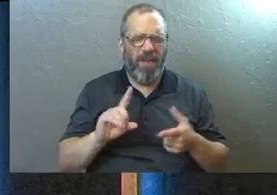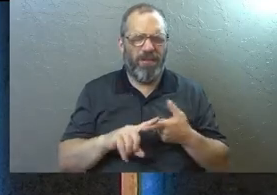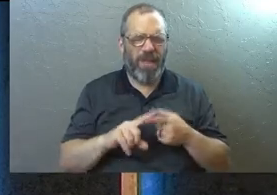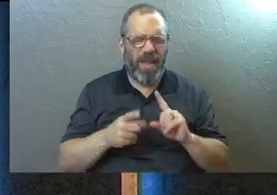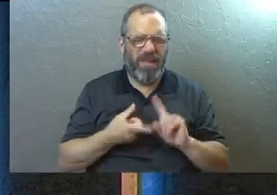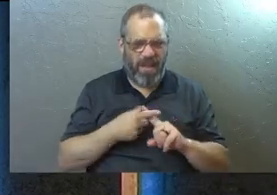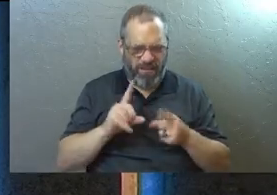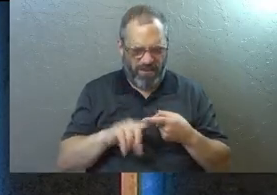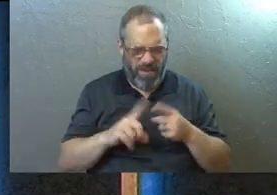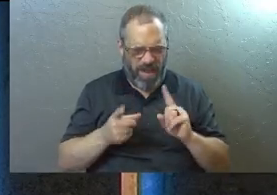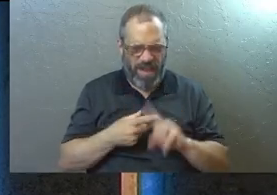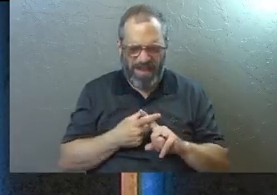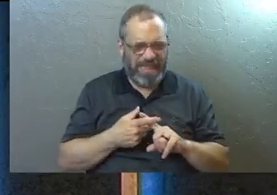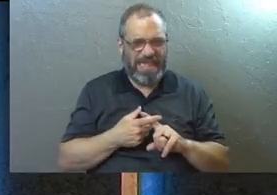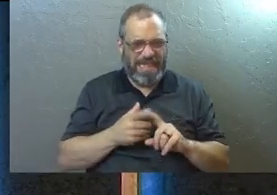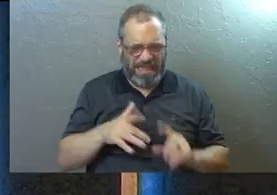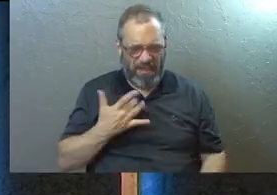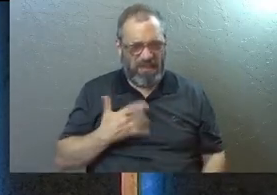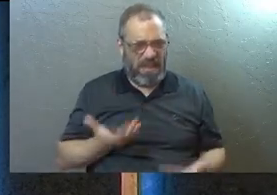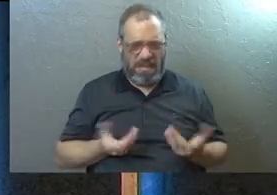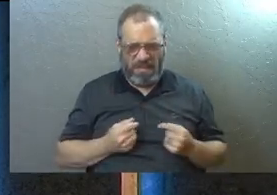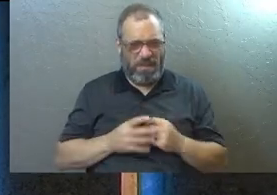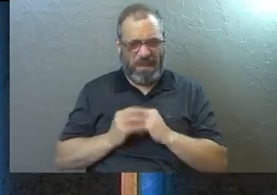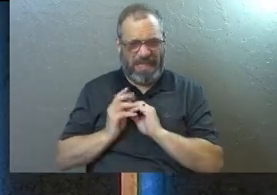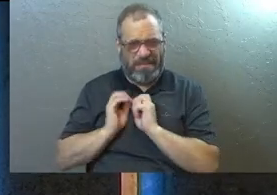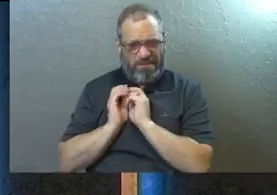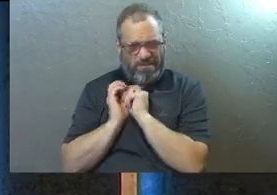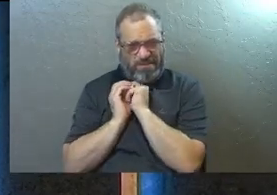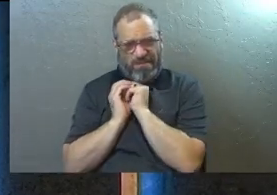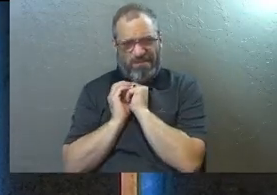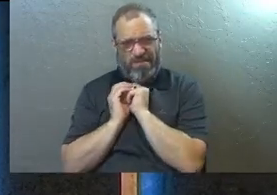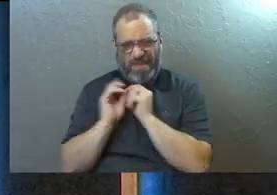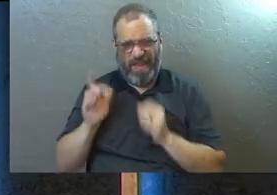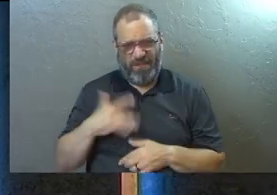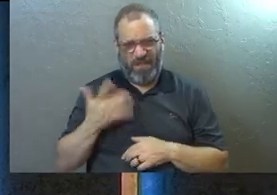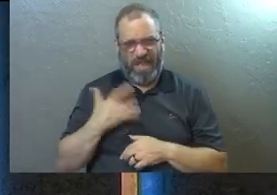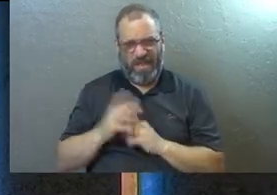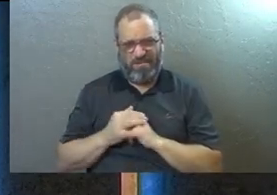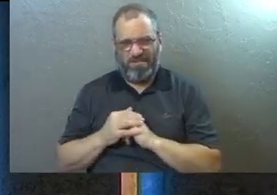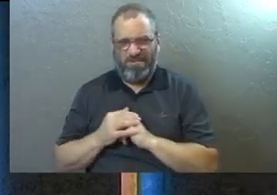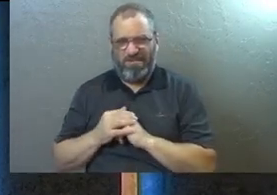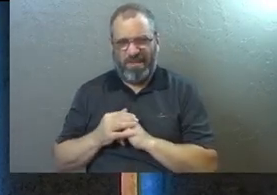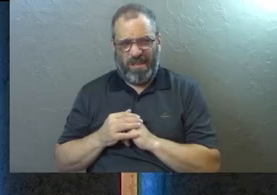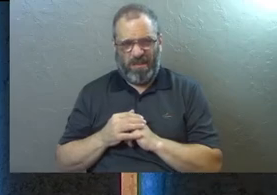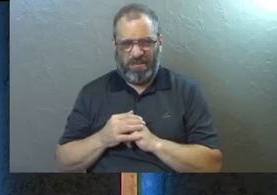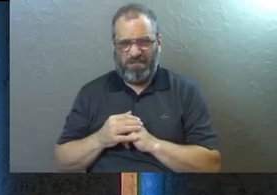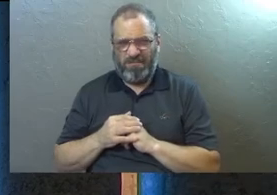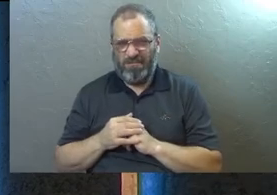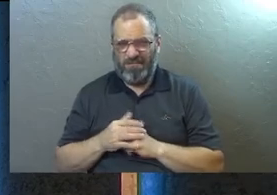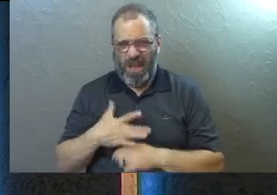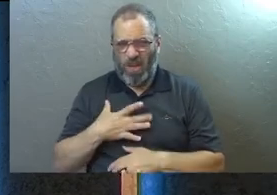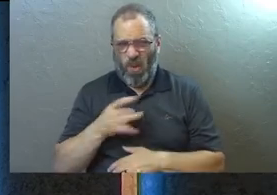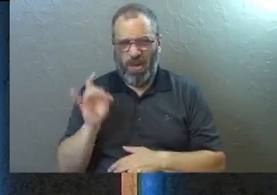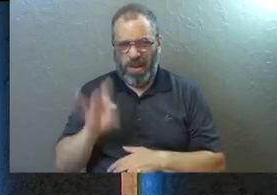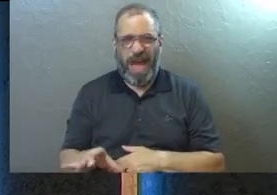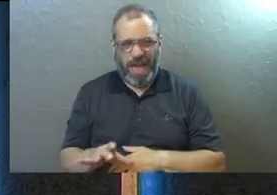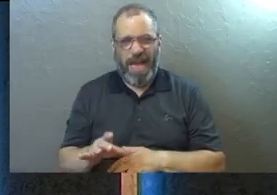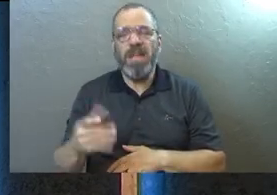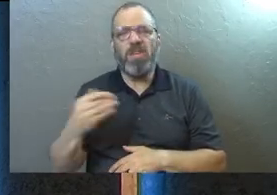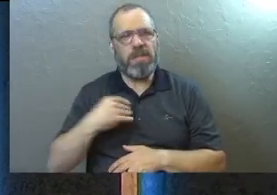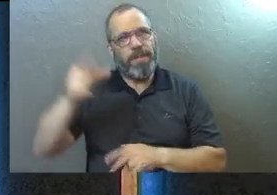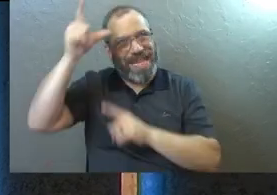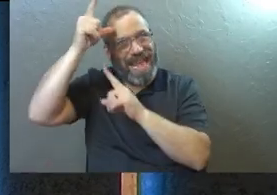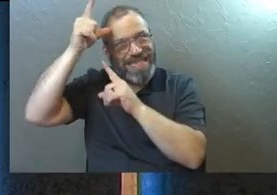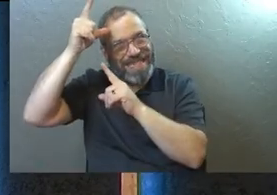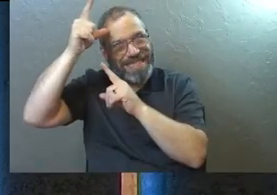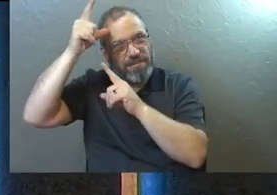this friend stuff, it's all touchy-feely, yeah? We don't like the touchy-feely stuff. Just give me the